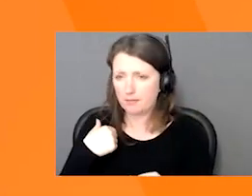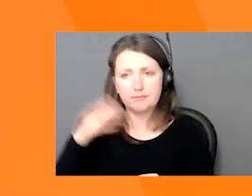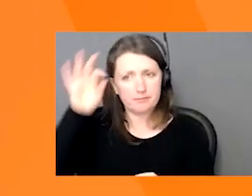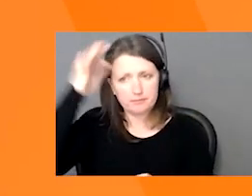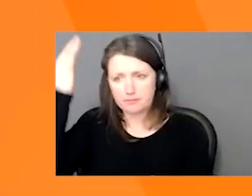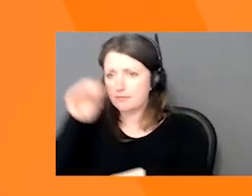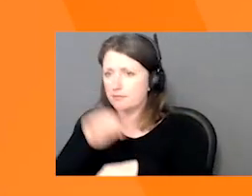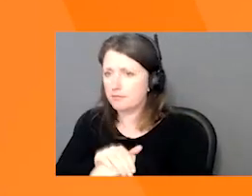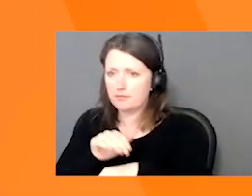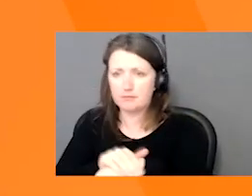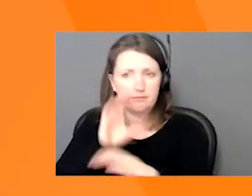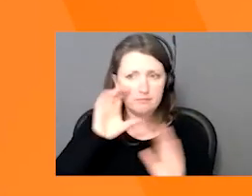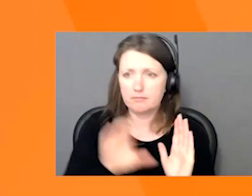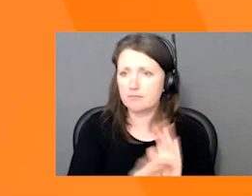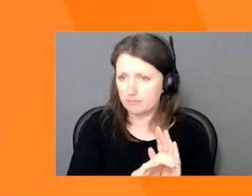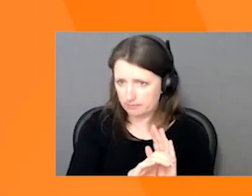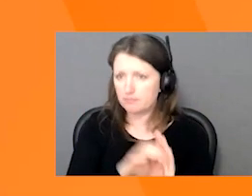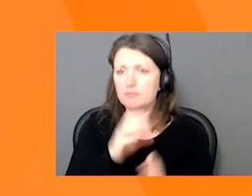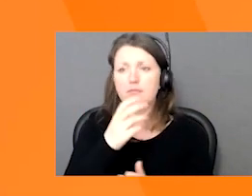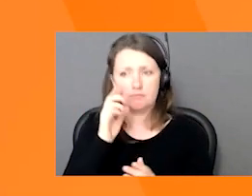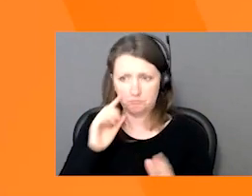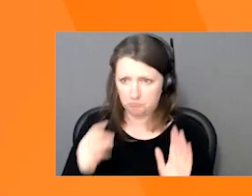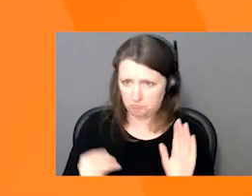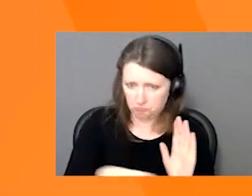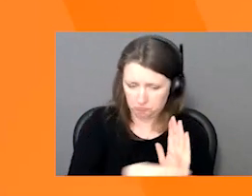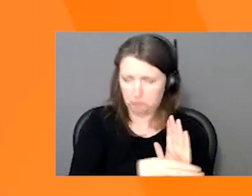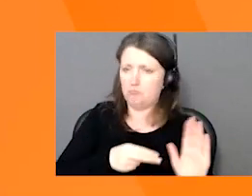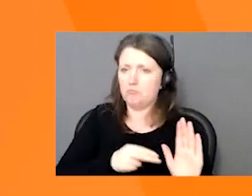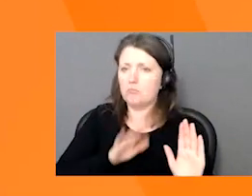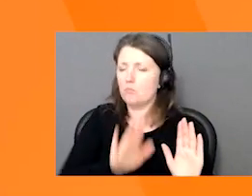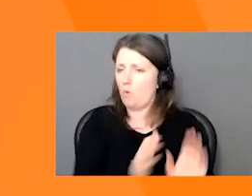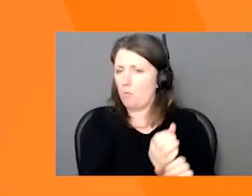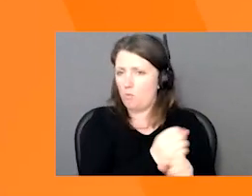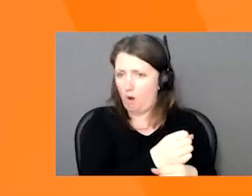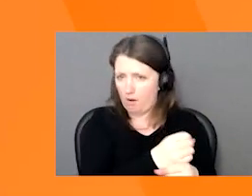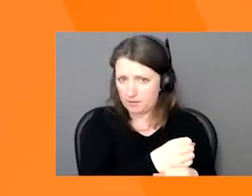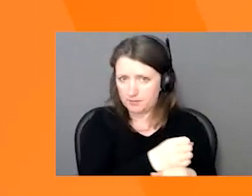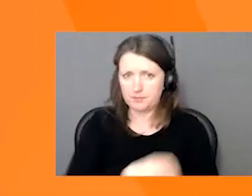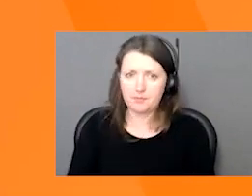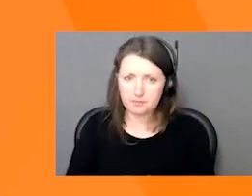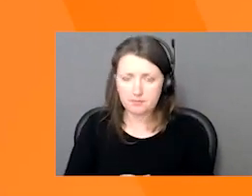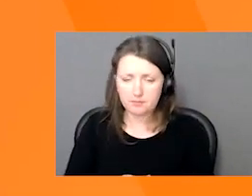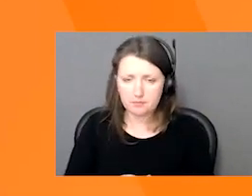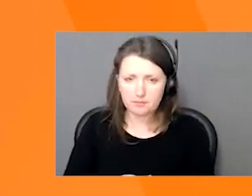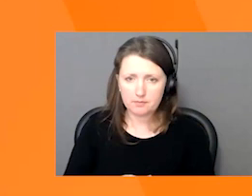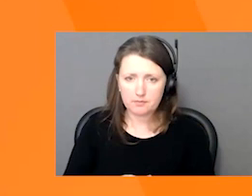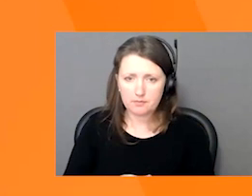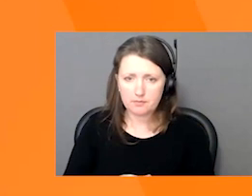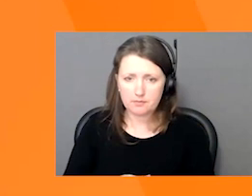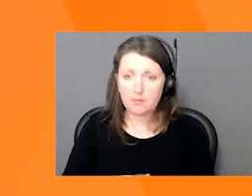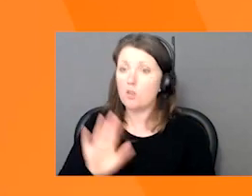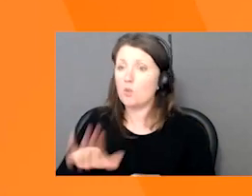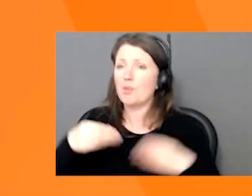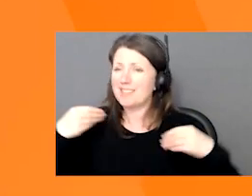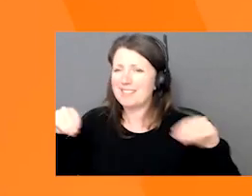data. The type of product images and data required for business depends on where you are in your product journey and which sales you're